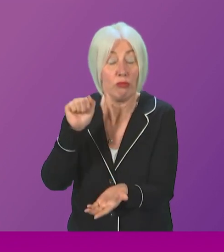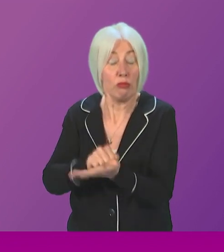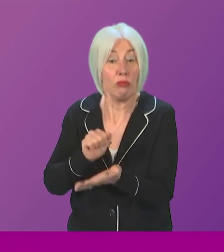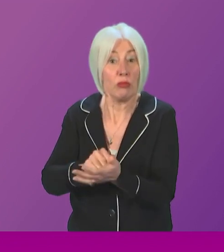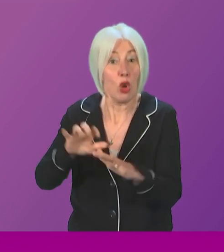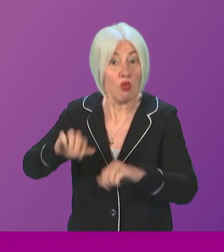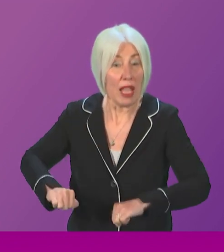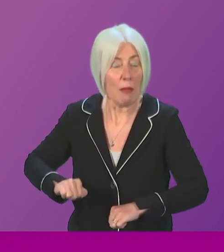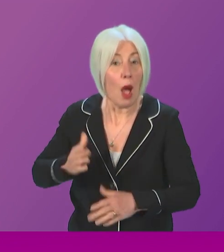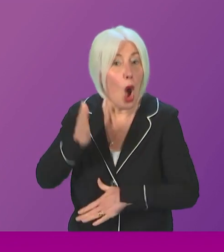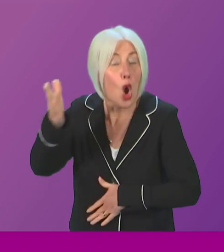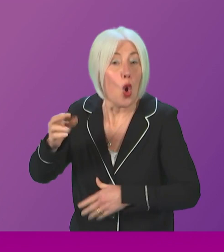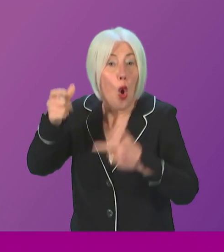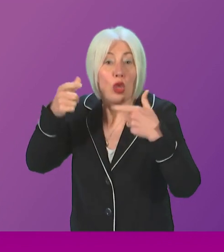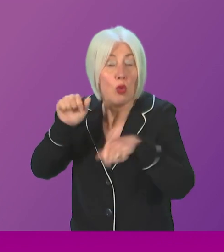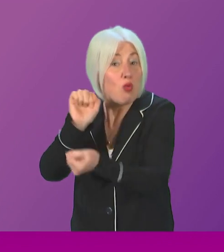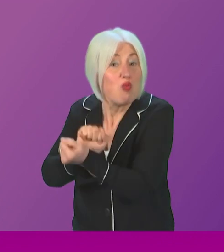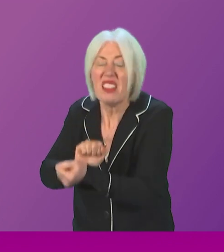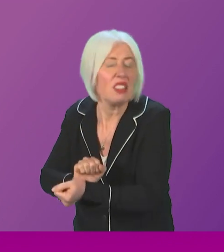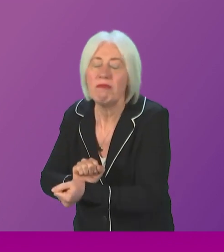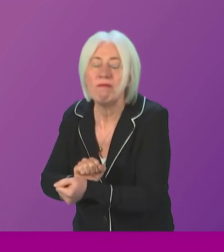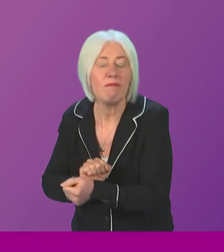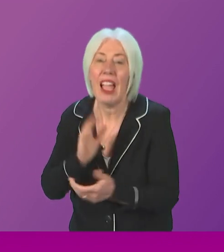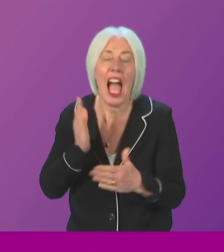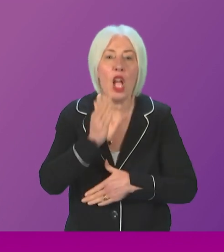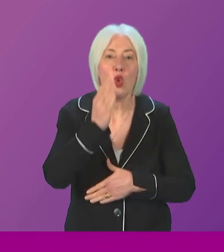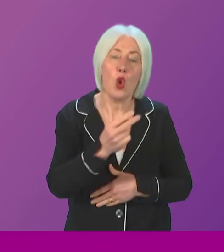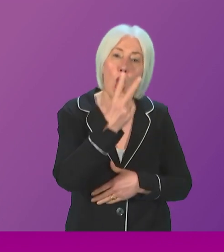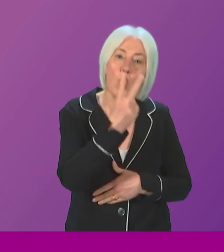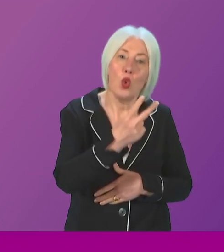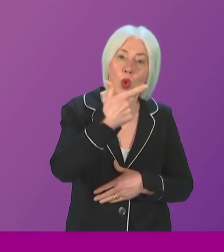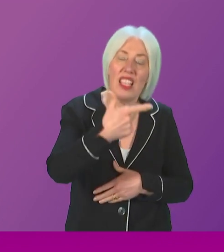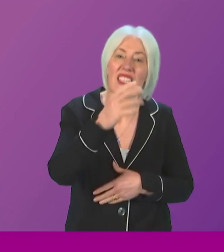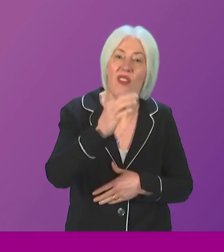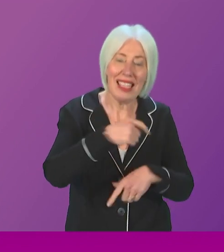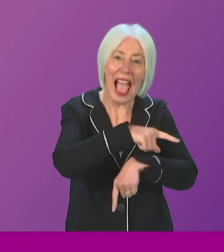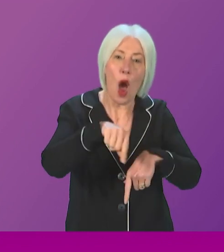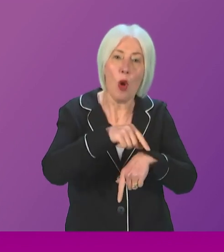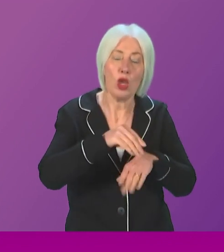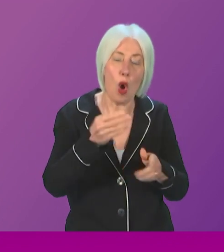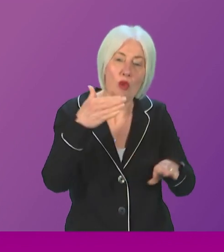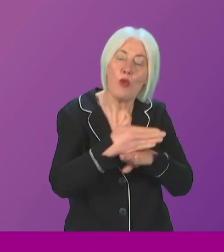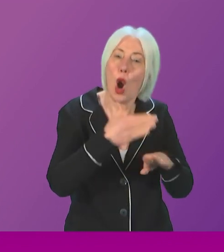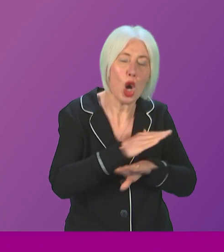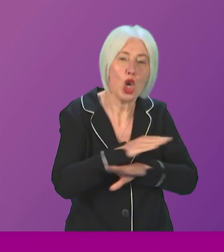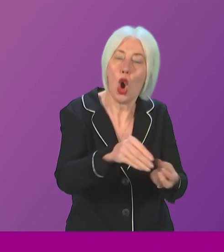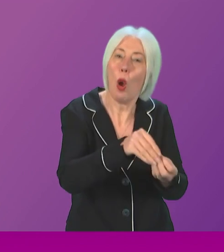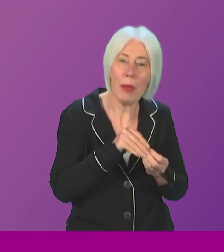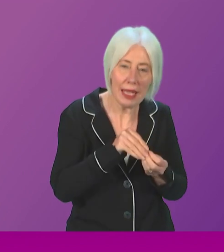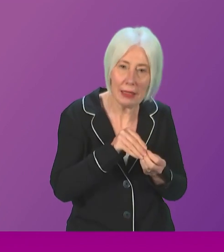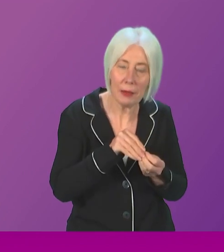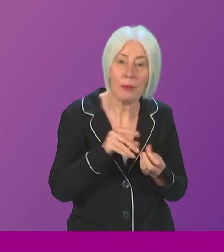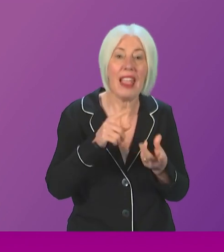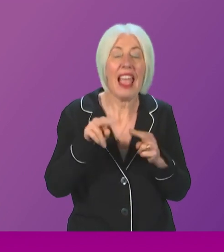carry out 270 hours of unpaid work. The judge said if Hogg had committed the crime